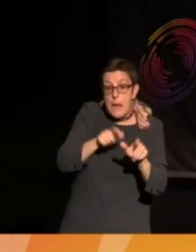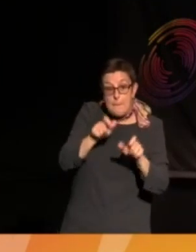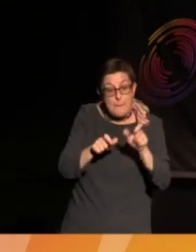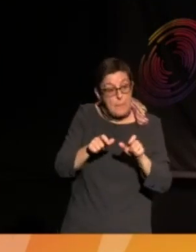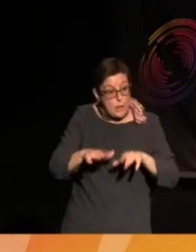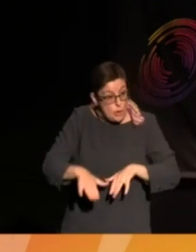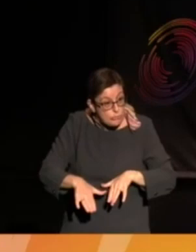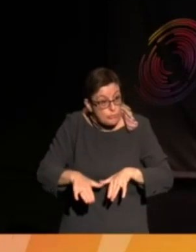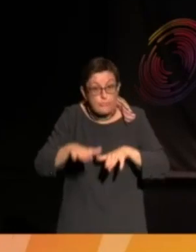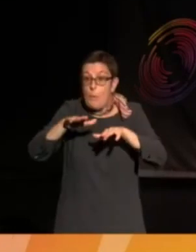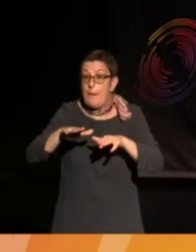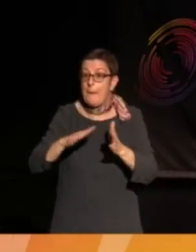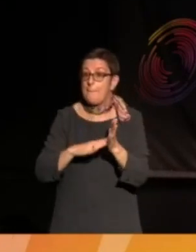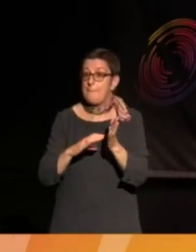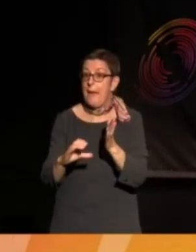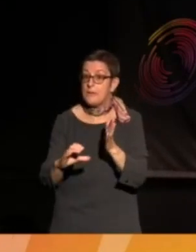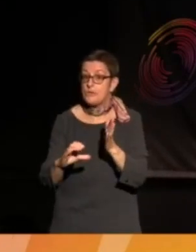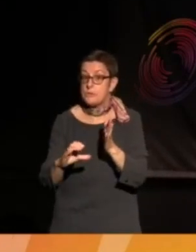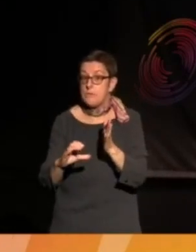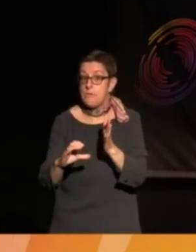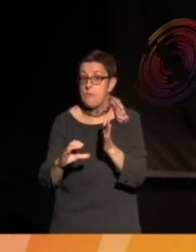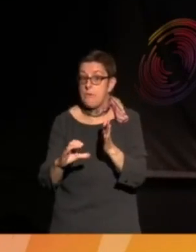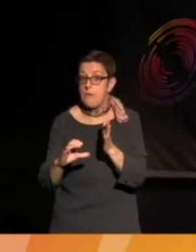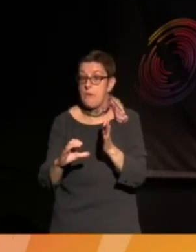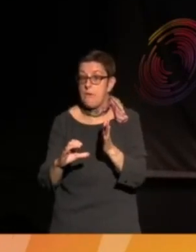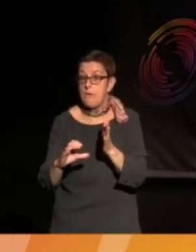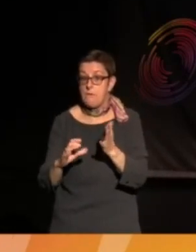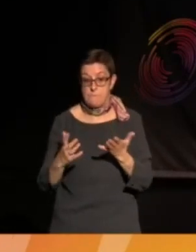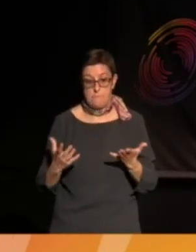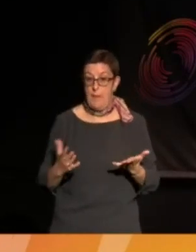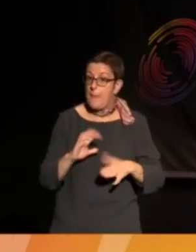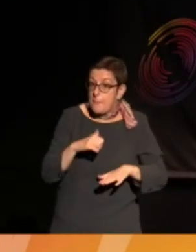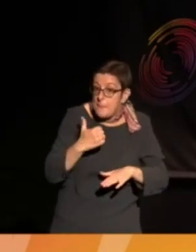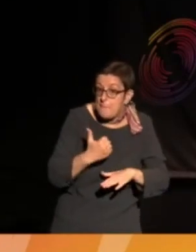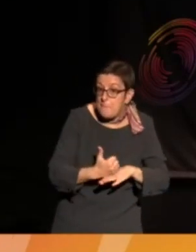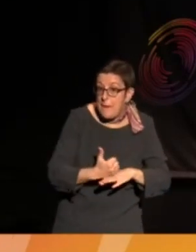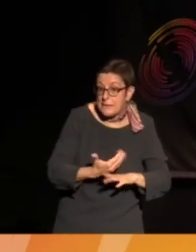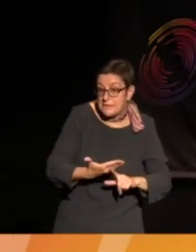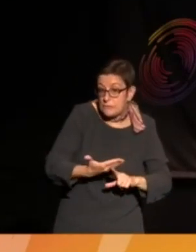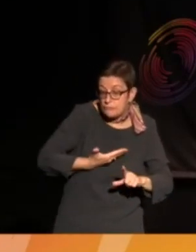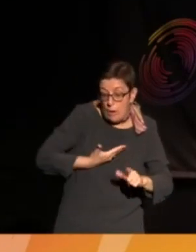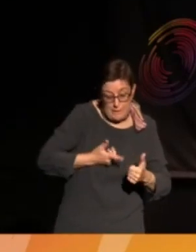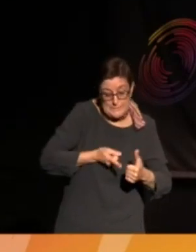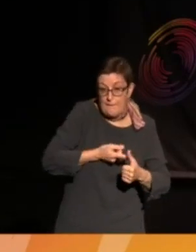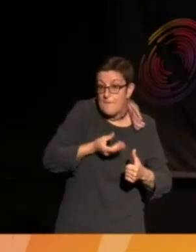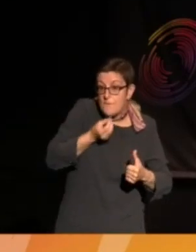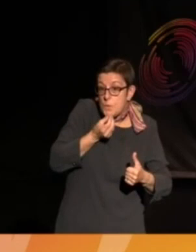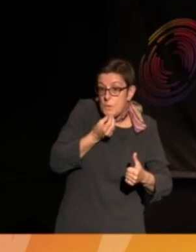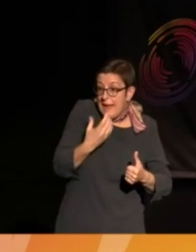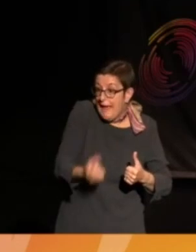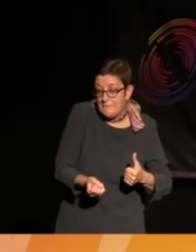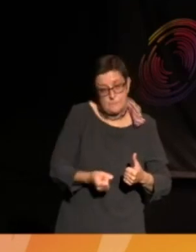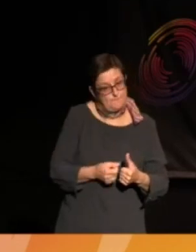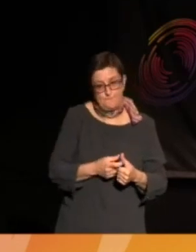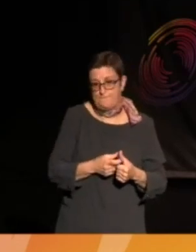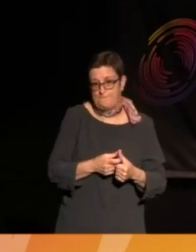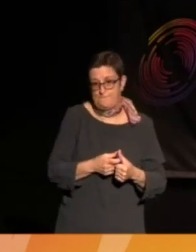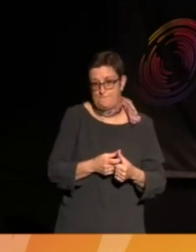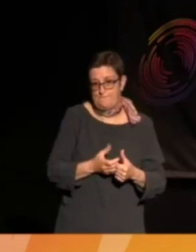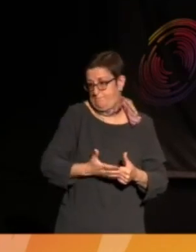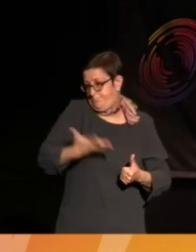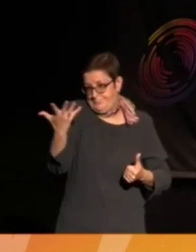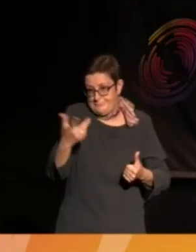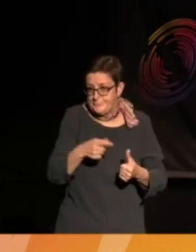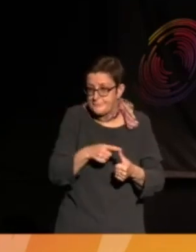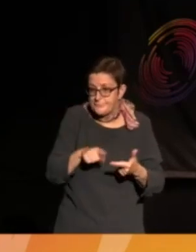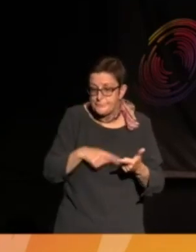city do not have security over the basics, over food. And I think it's really interesting, isn't it,